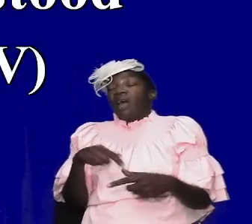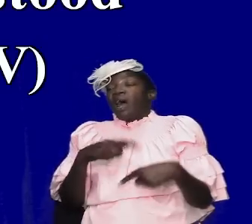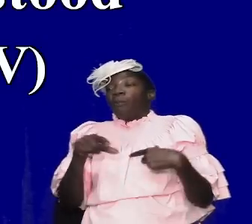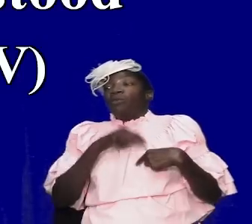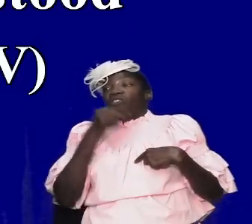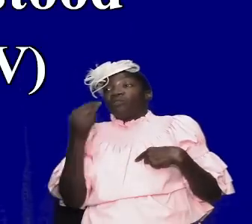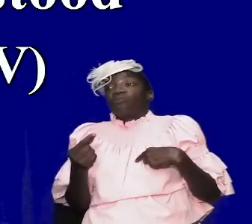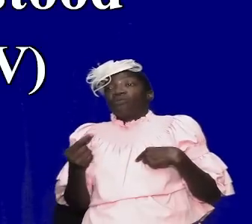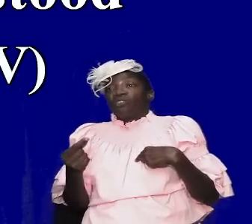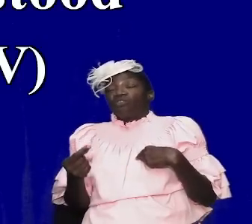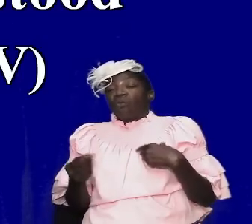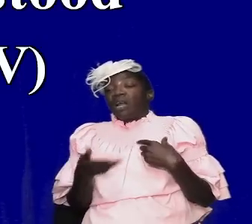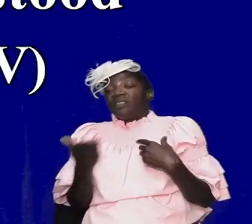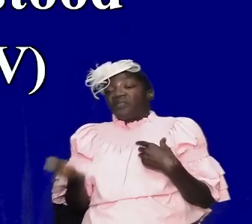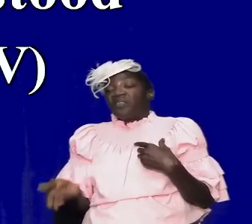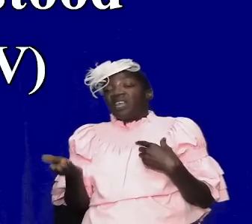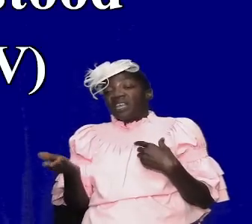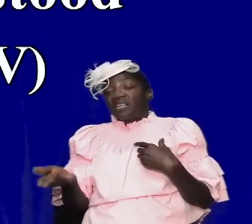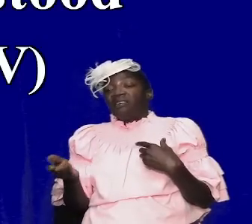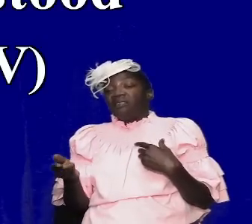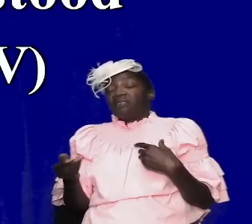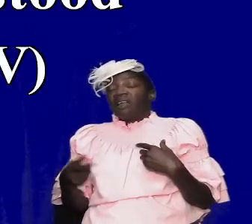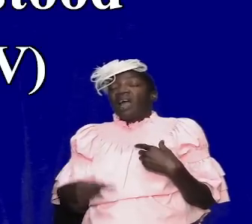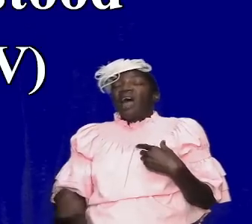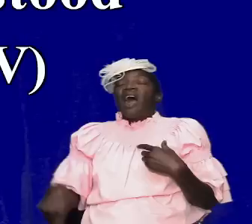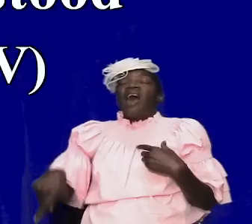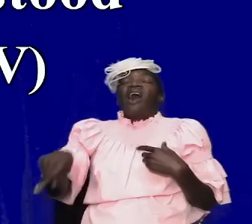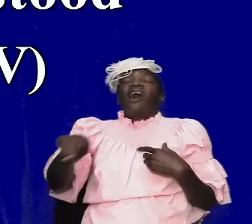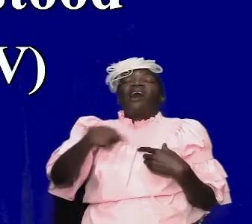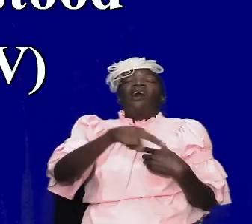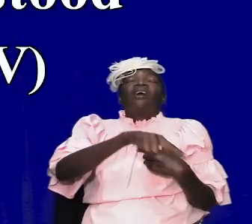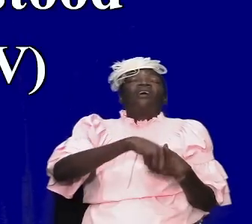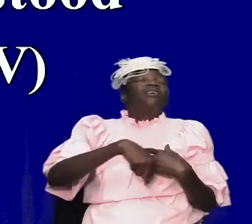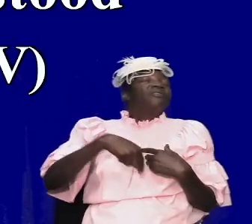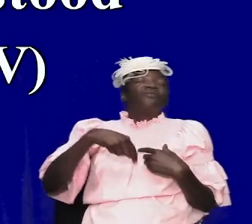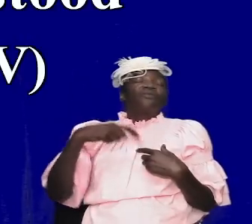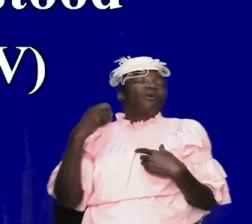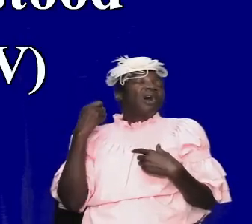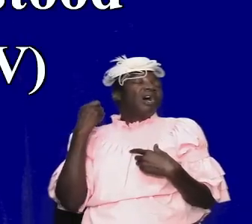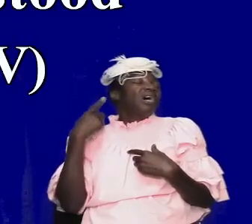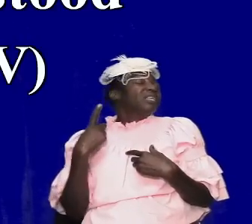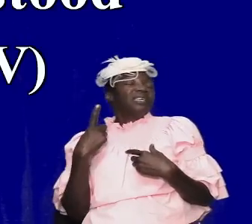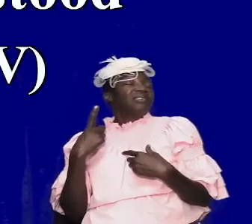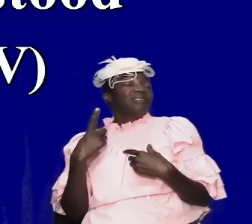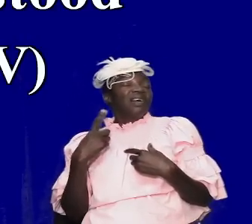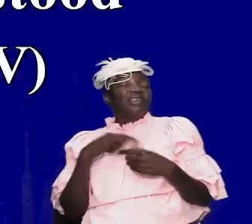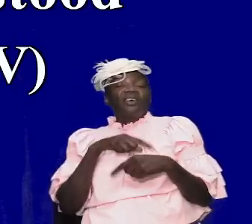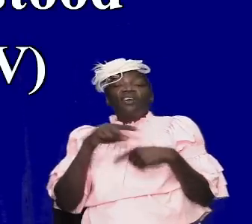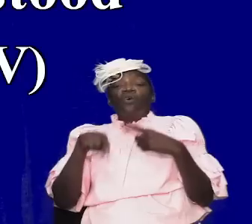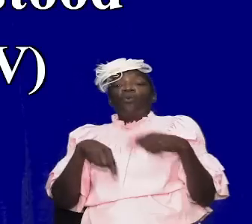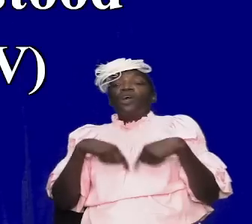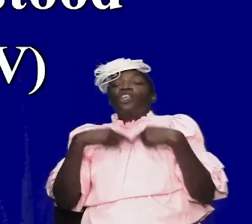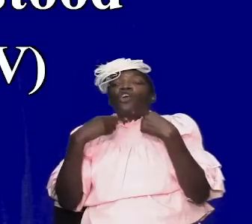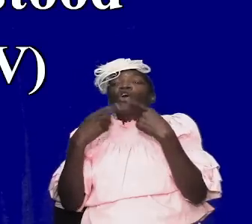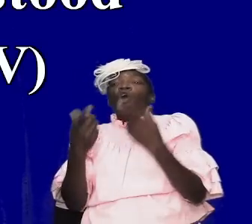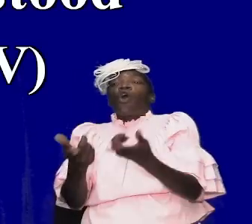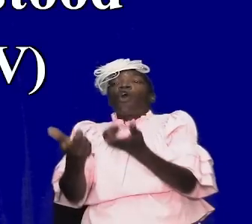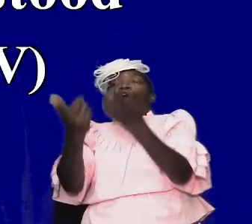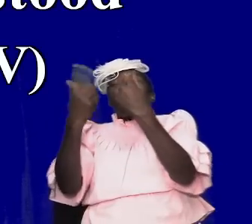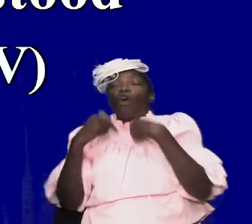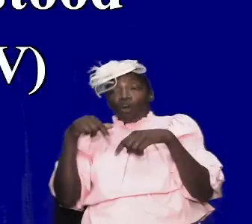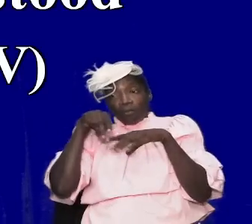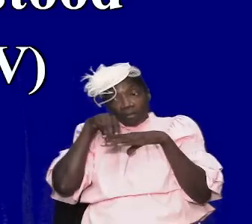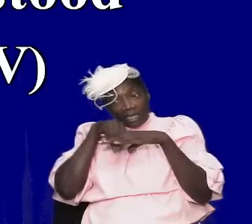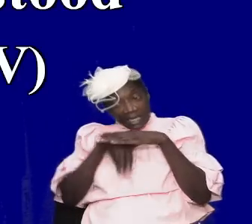matters sins of god we have to understand that it is when we come into the sanctuary